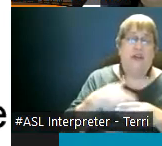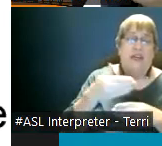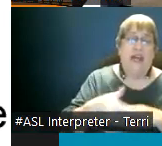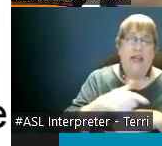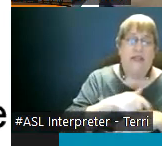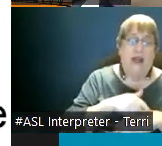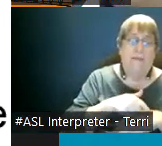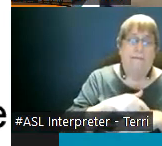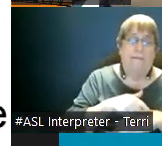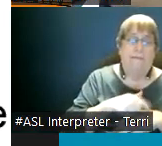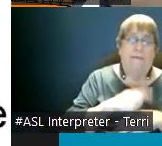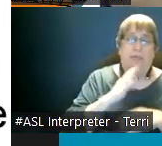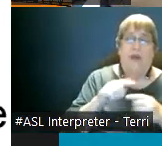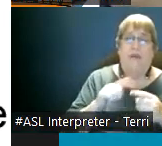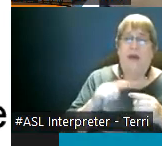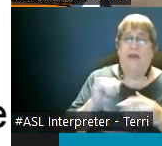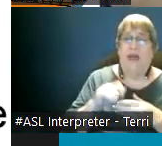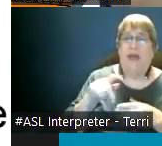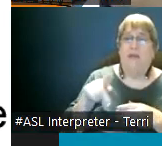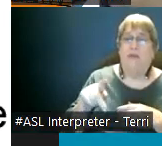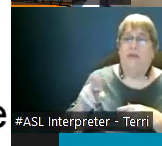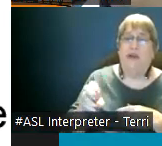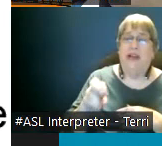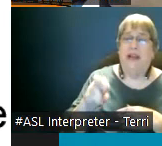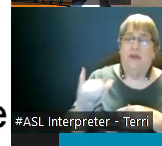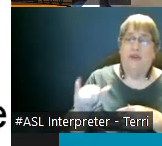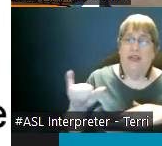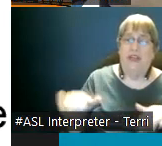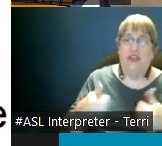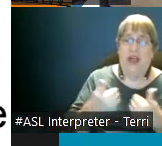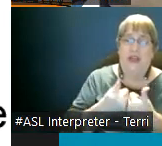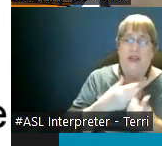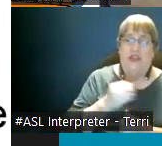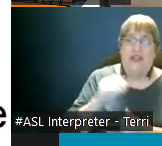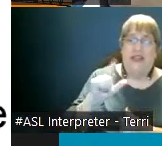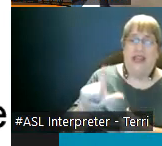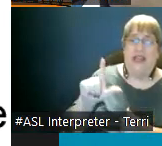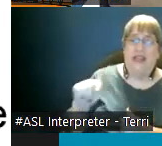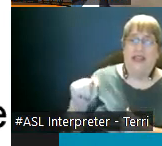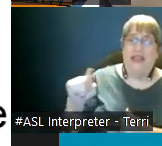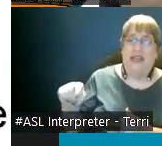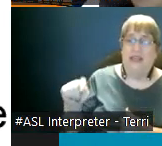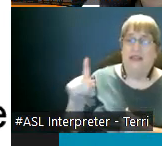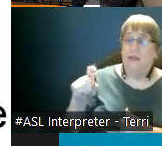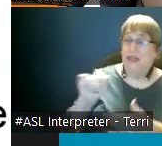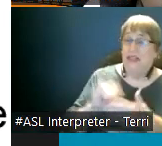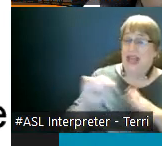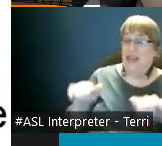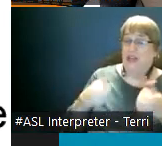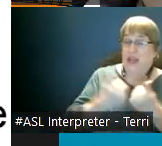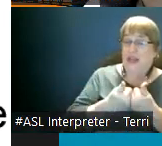about peremptory challenges and ltt's because given that peremptory challenges are designed to sort of